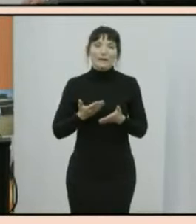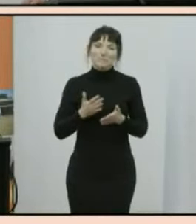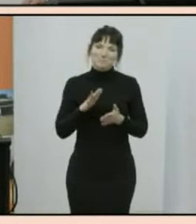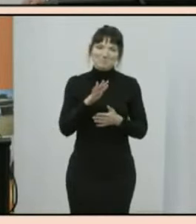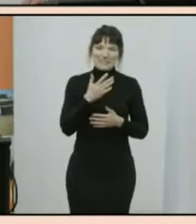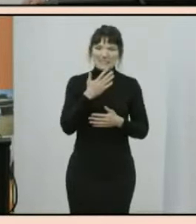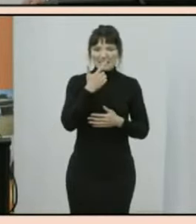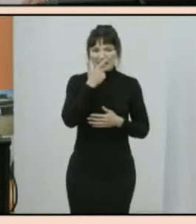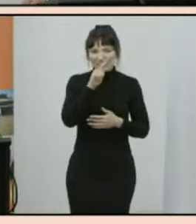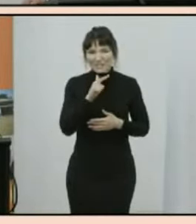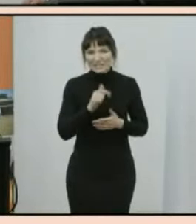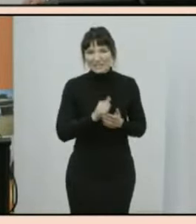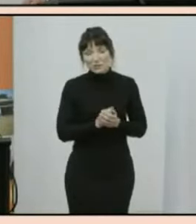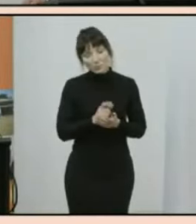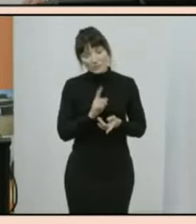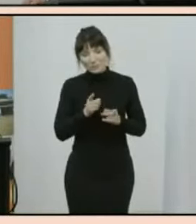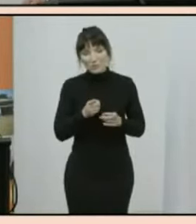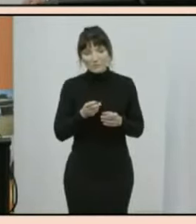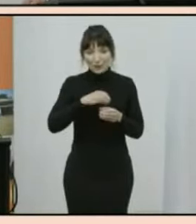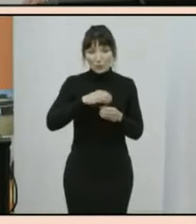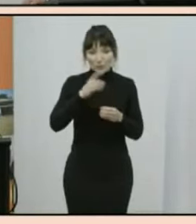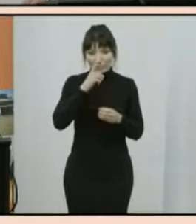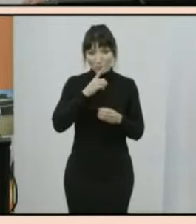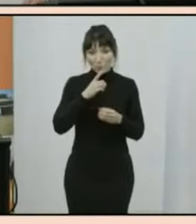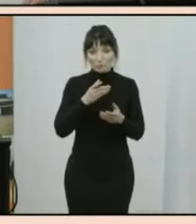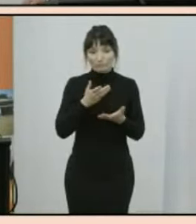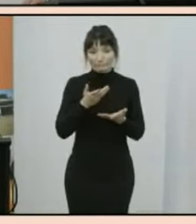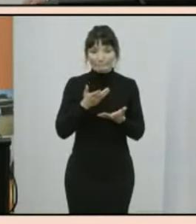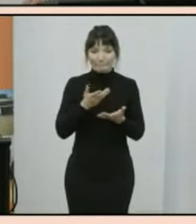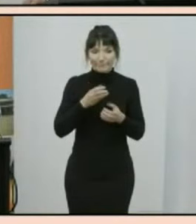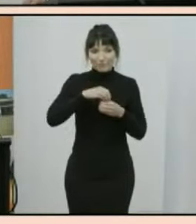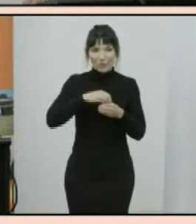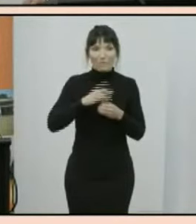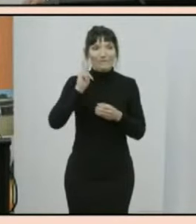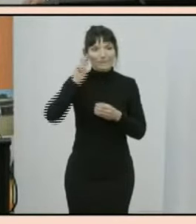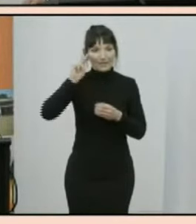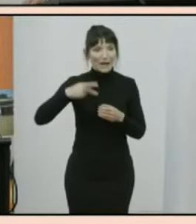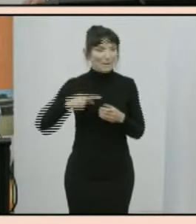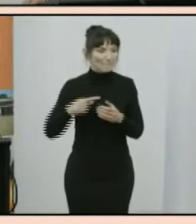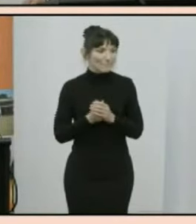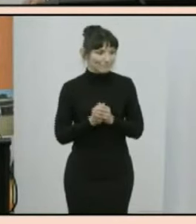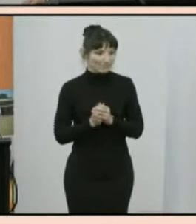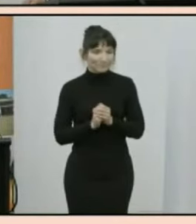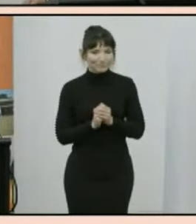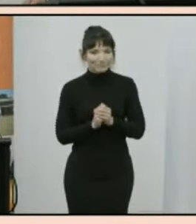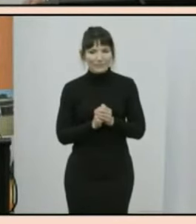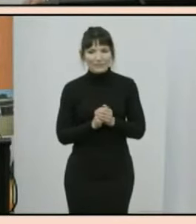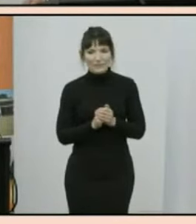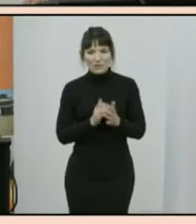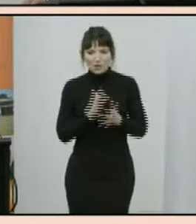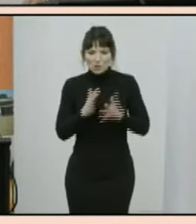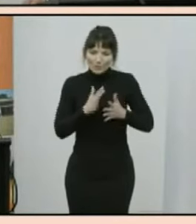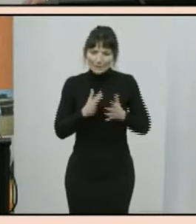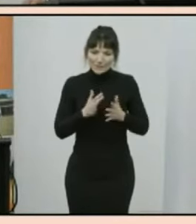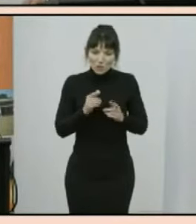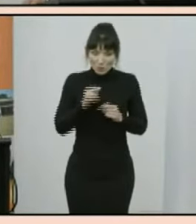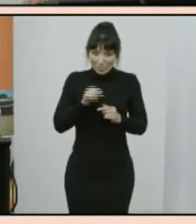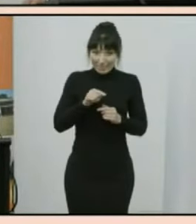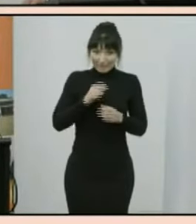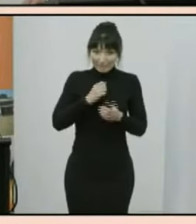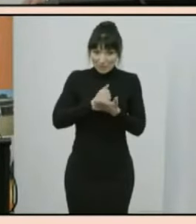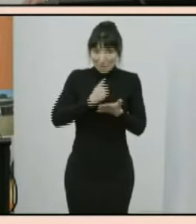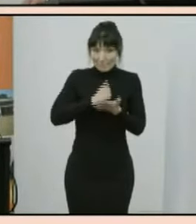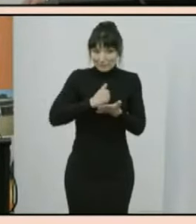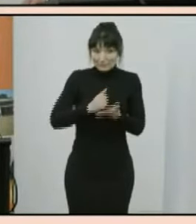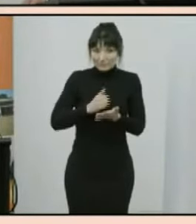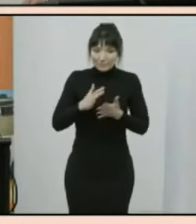who served in vietnam the data collected in this census will enable delivery of more targeted services for australian